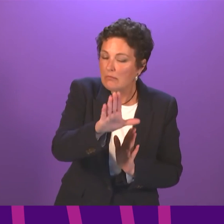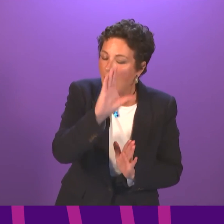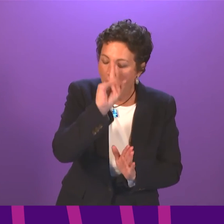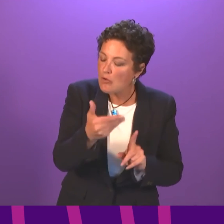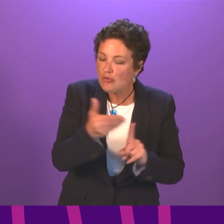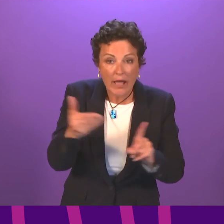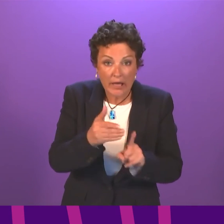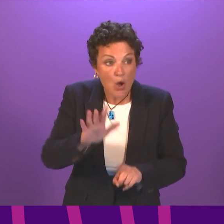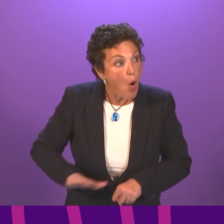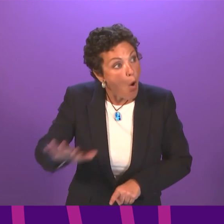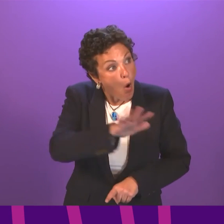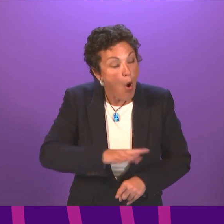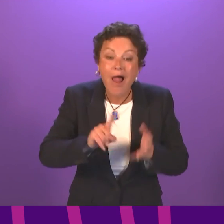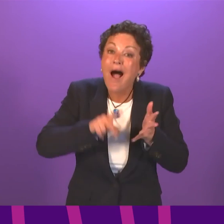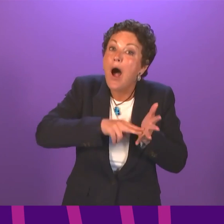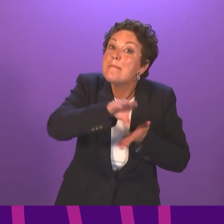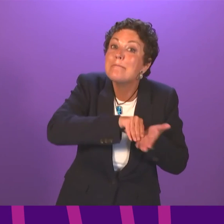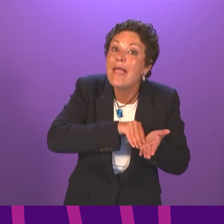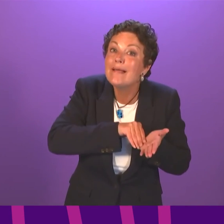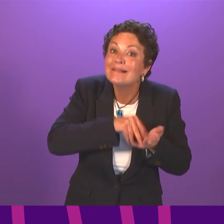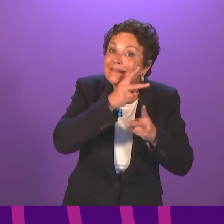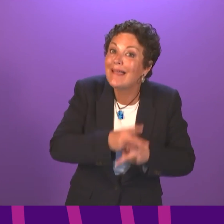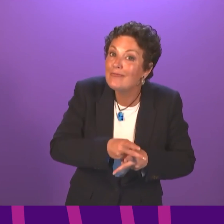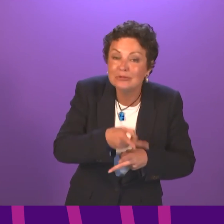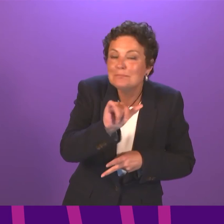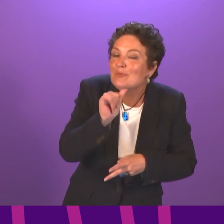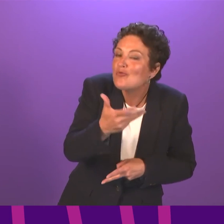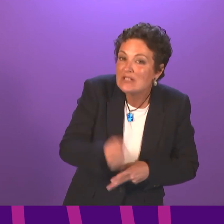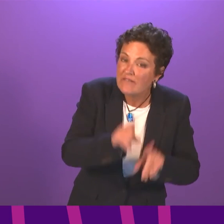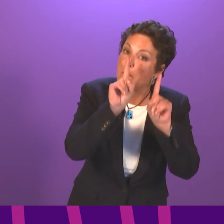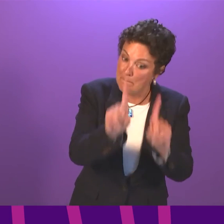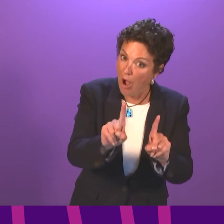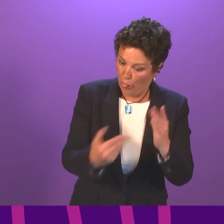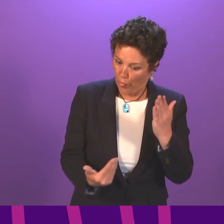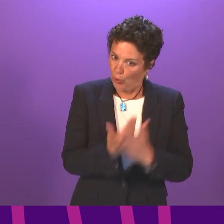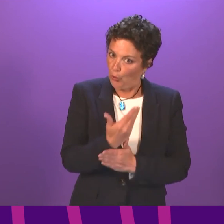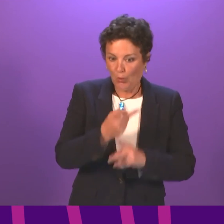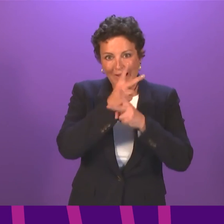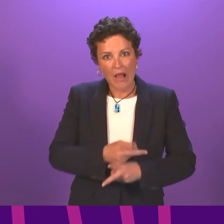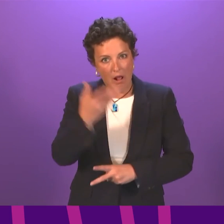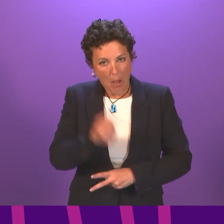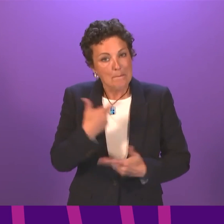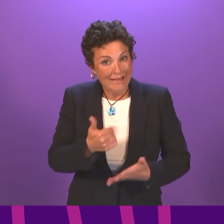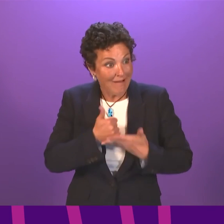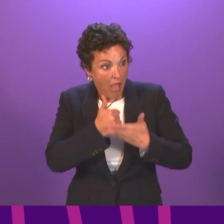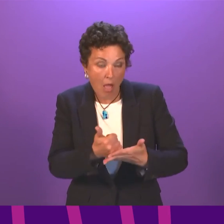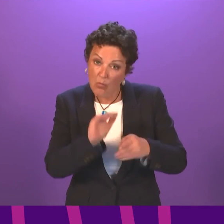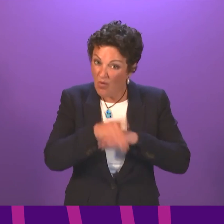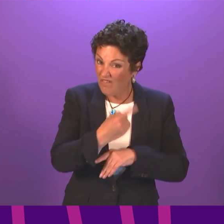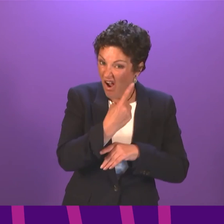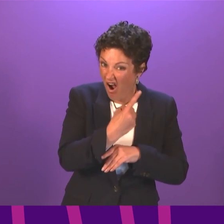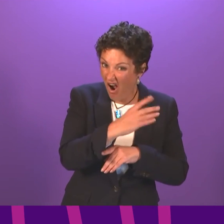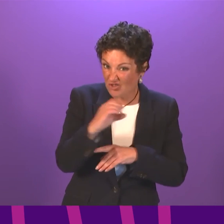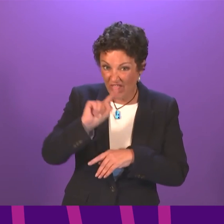unpaid carer but the Carers Allowance Supplement has helped over 100,000 carers since